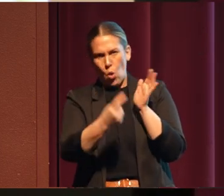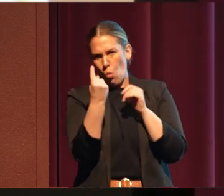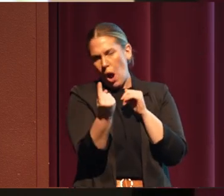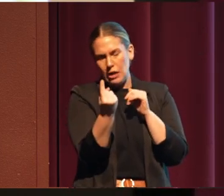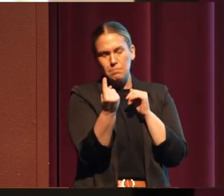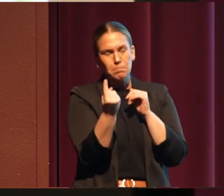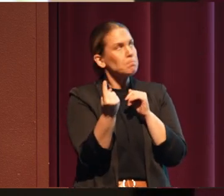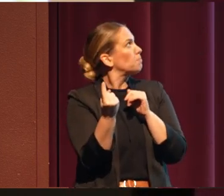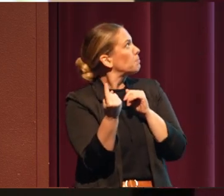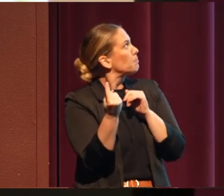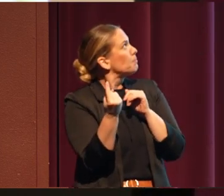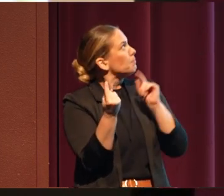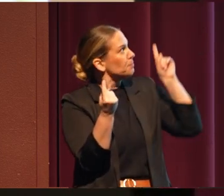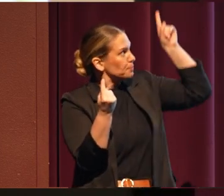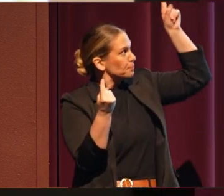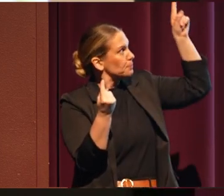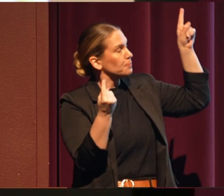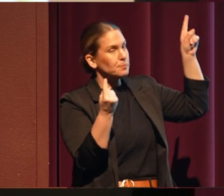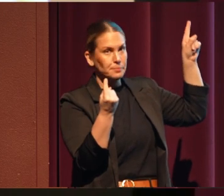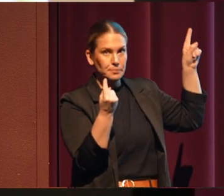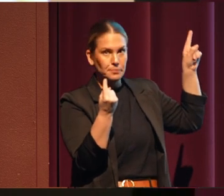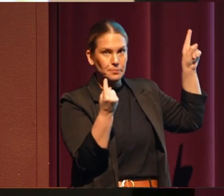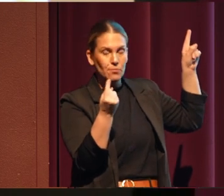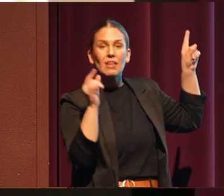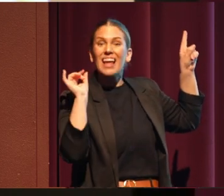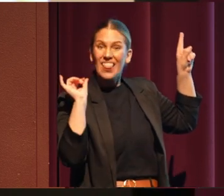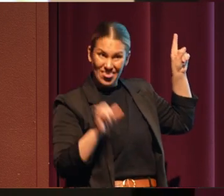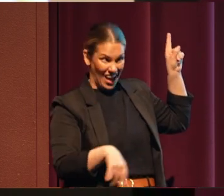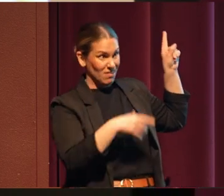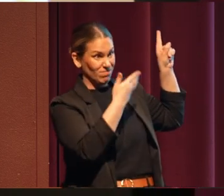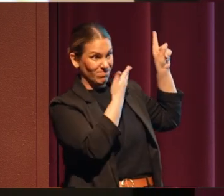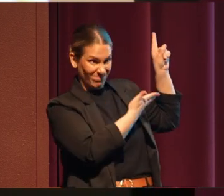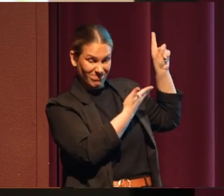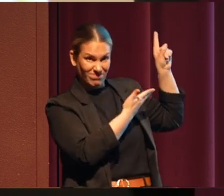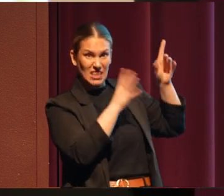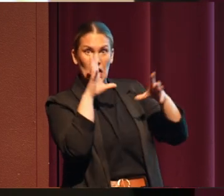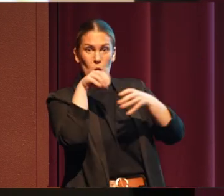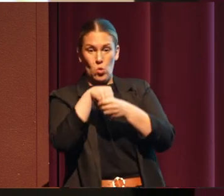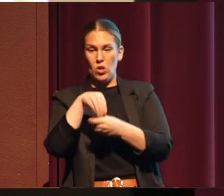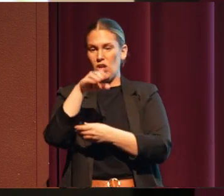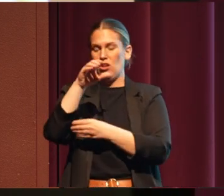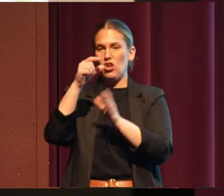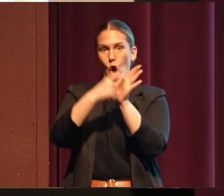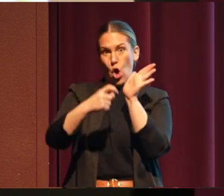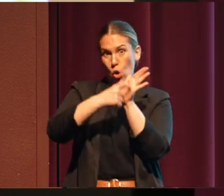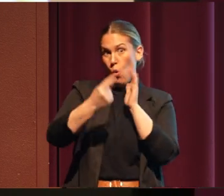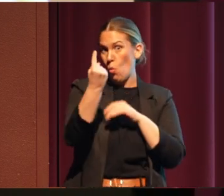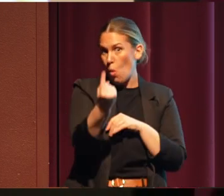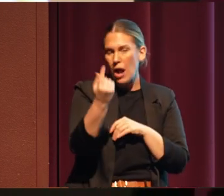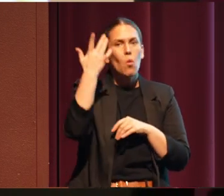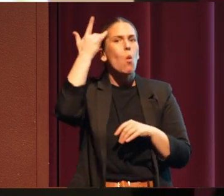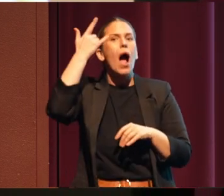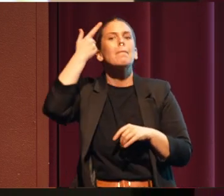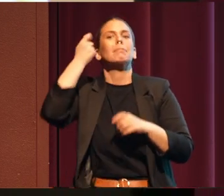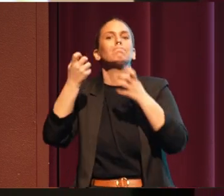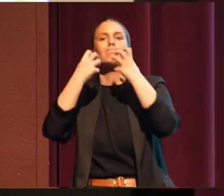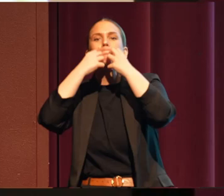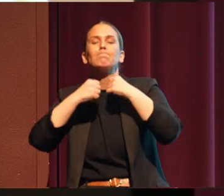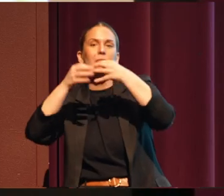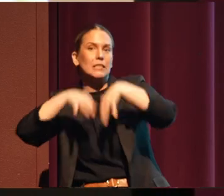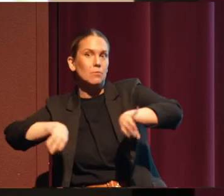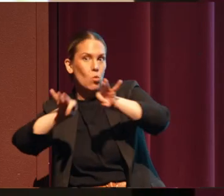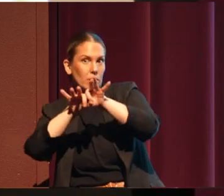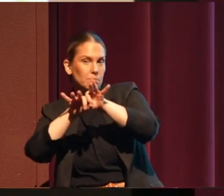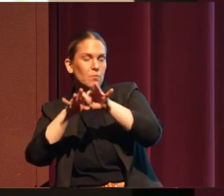I presume that it's in Article 1 because it was so important to the people. And what Article 1 says for the